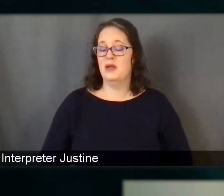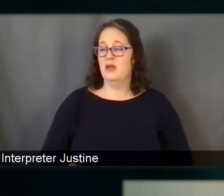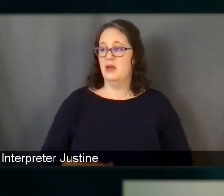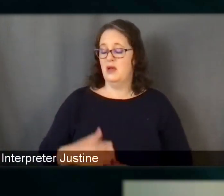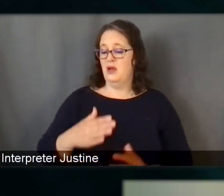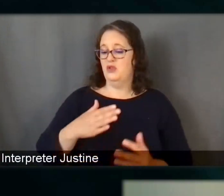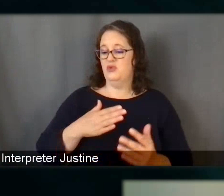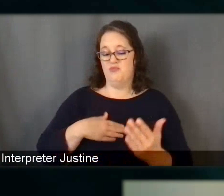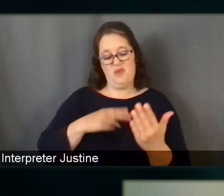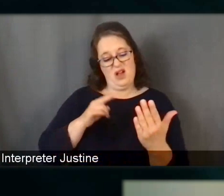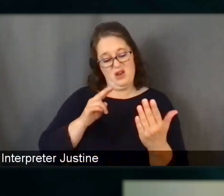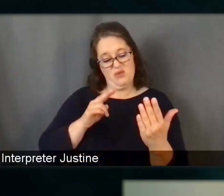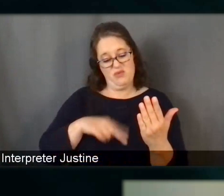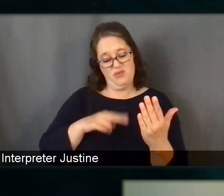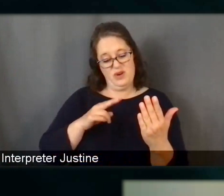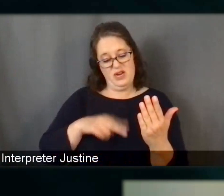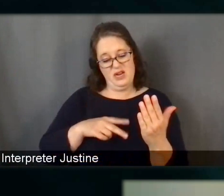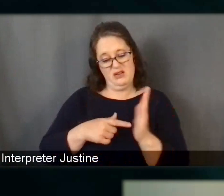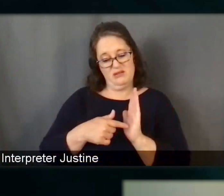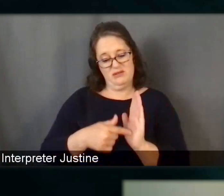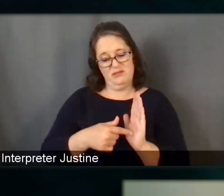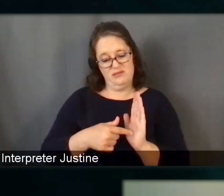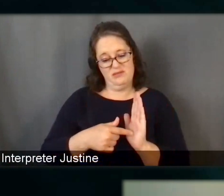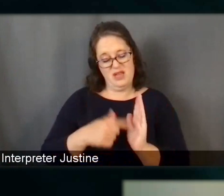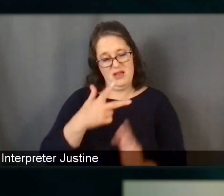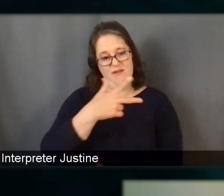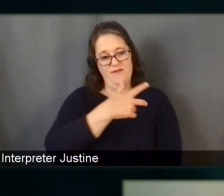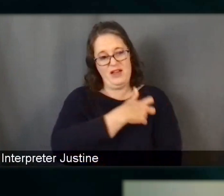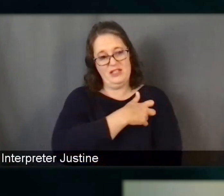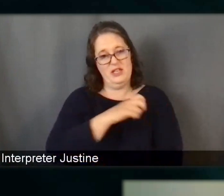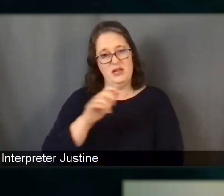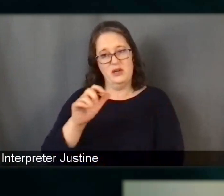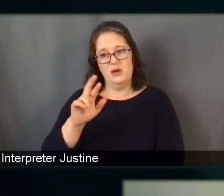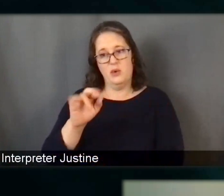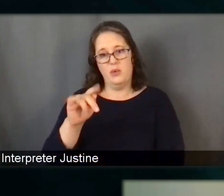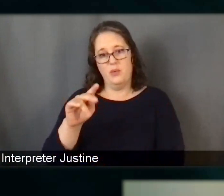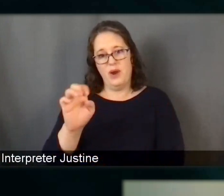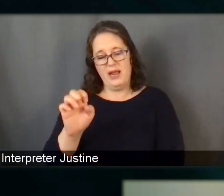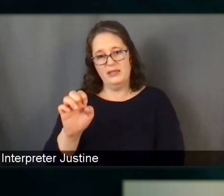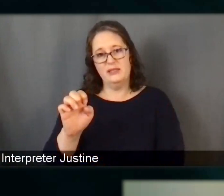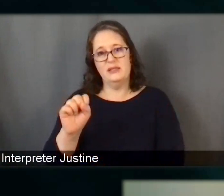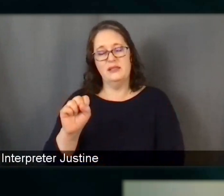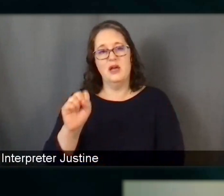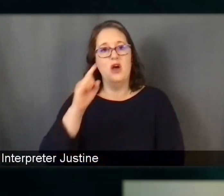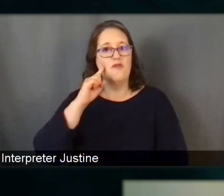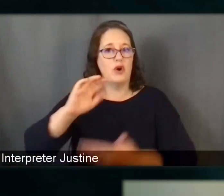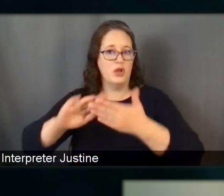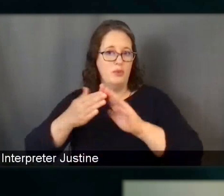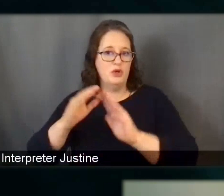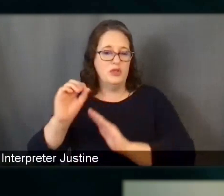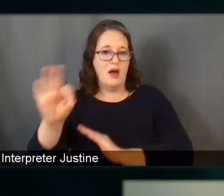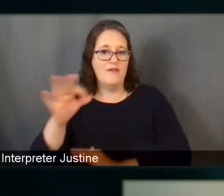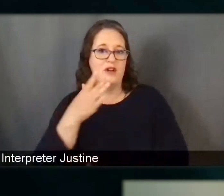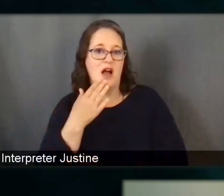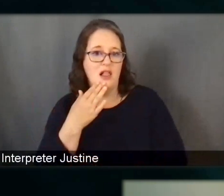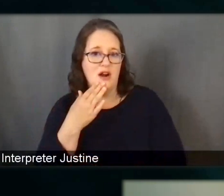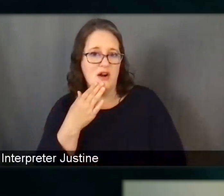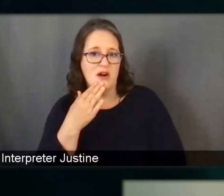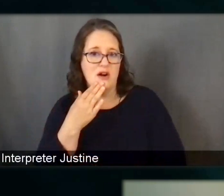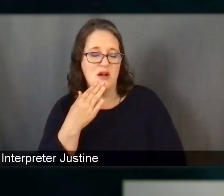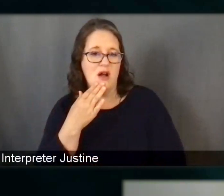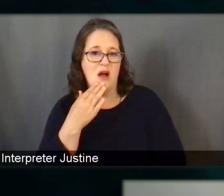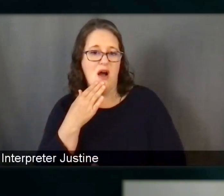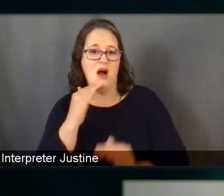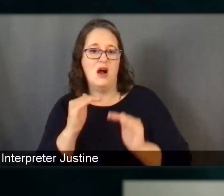that our vaccination rates in communities of color lag behind our vaccine, our vaccination rates